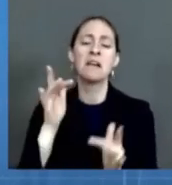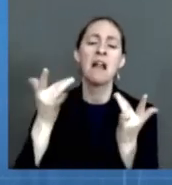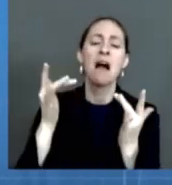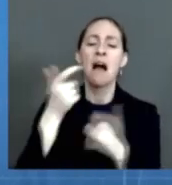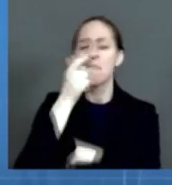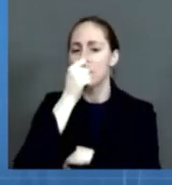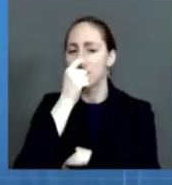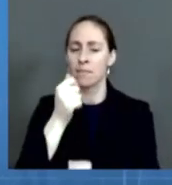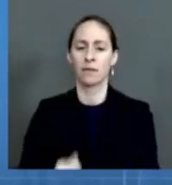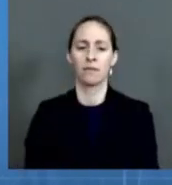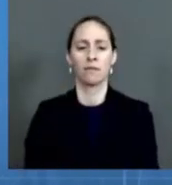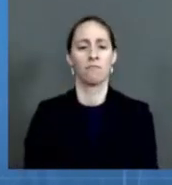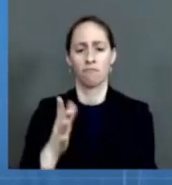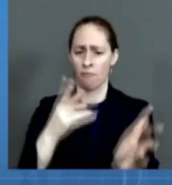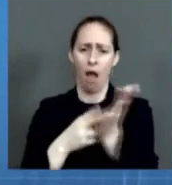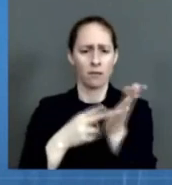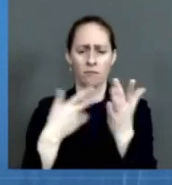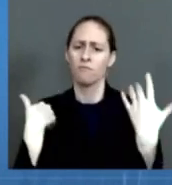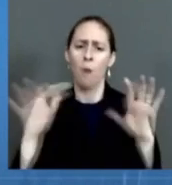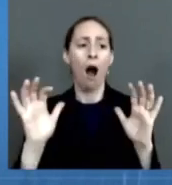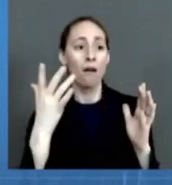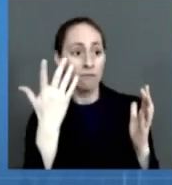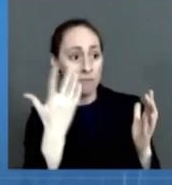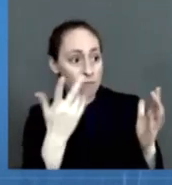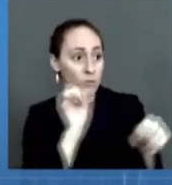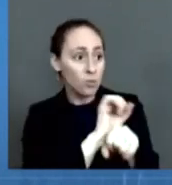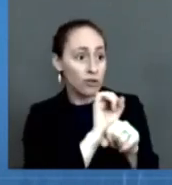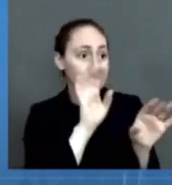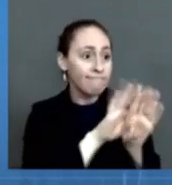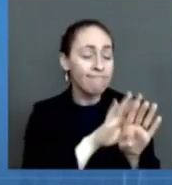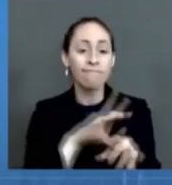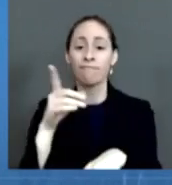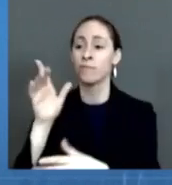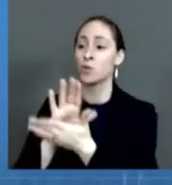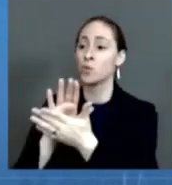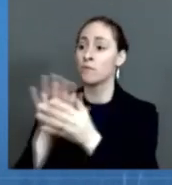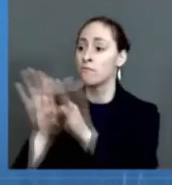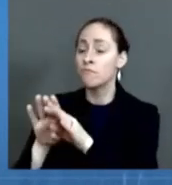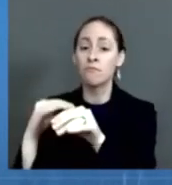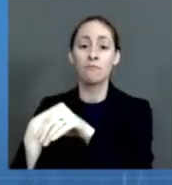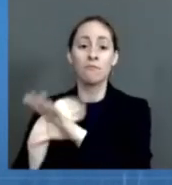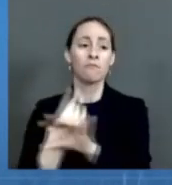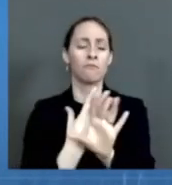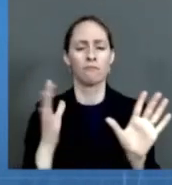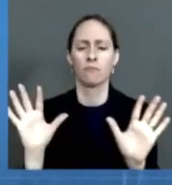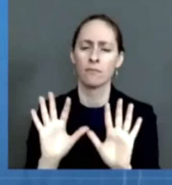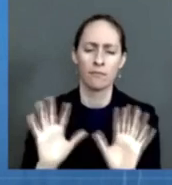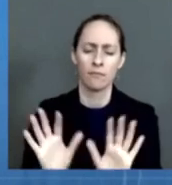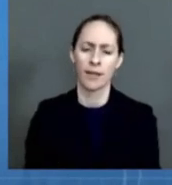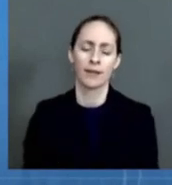will get through this. For the unvaccinated, you're looking at a winter of severe illness and death.